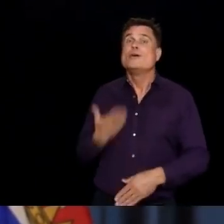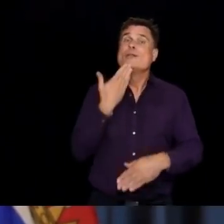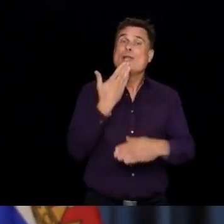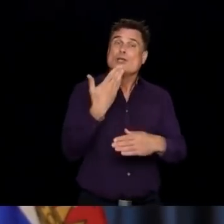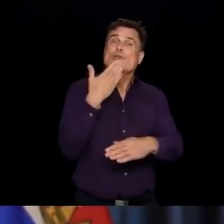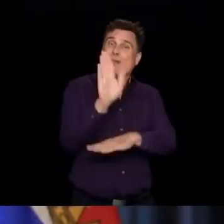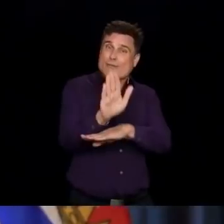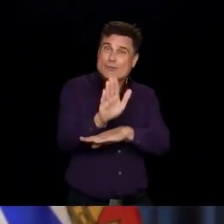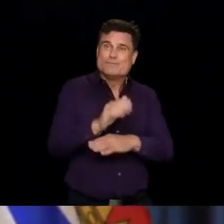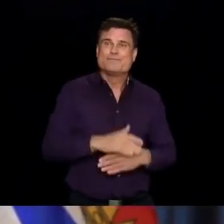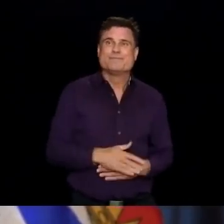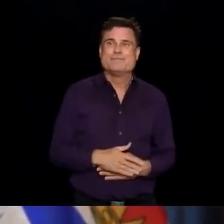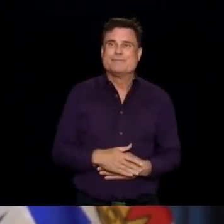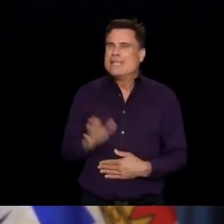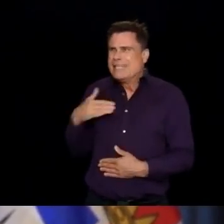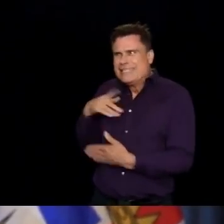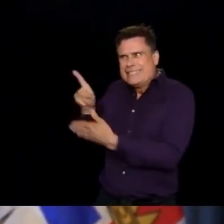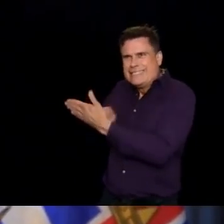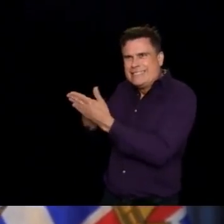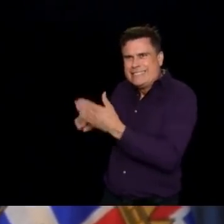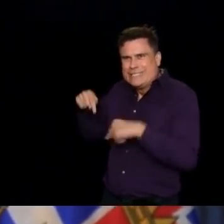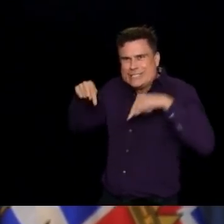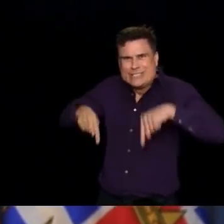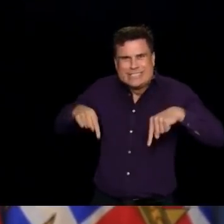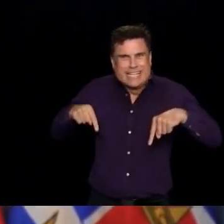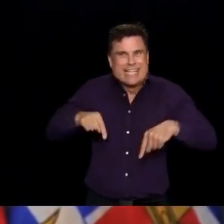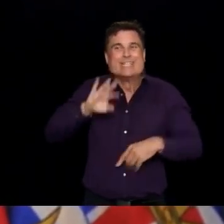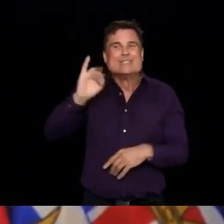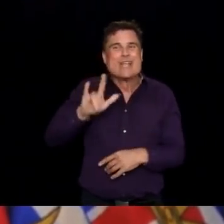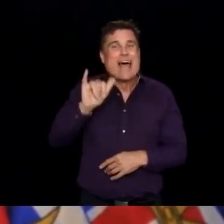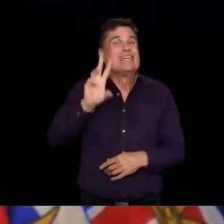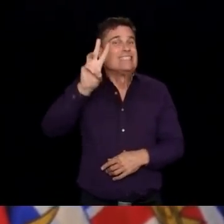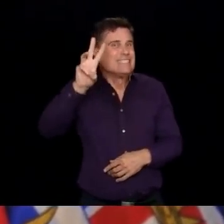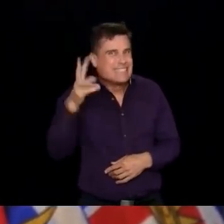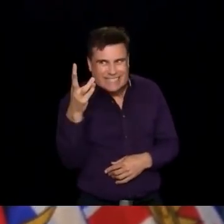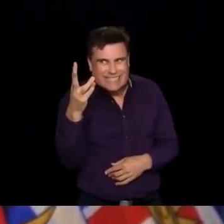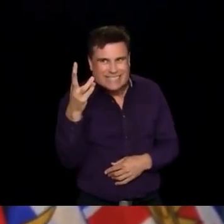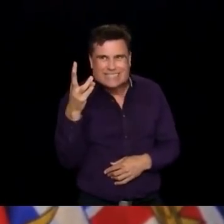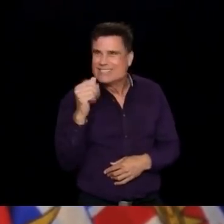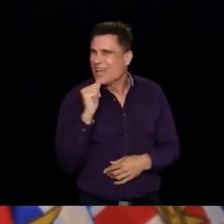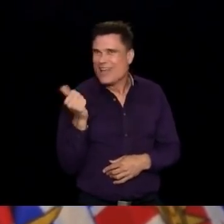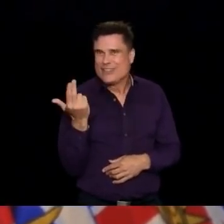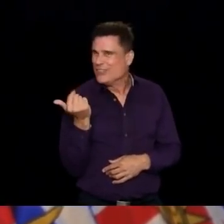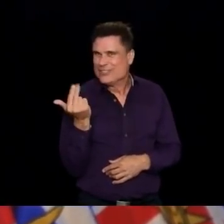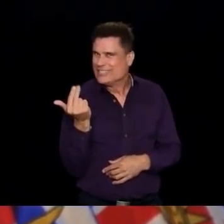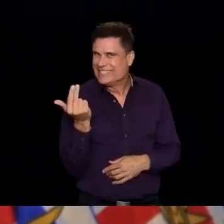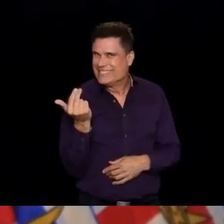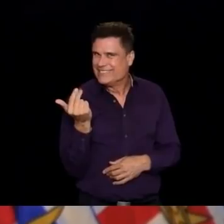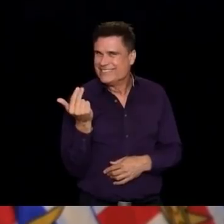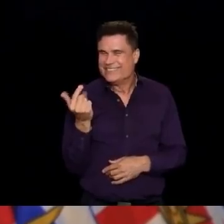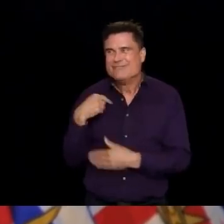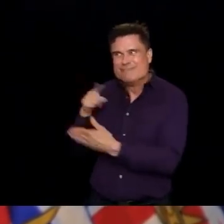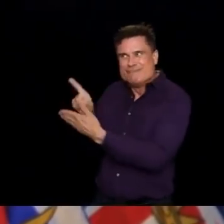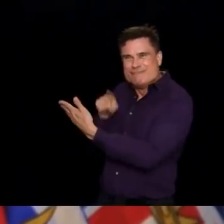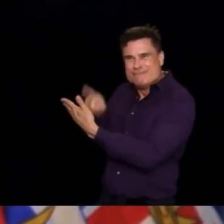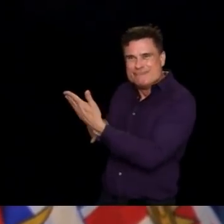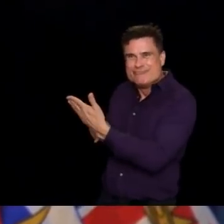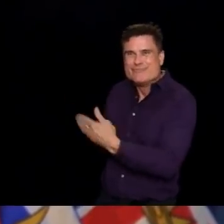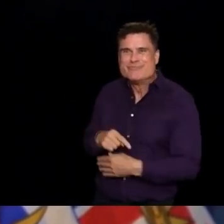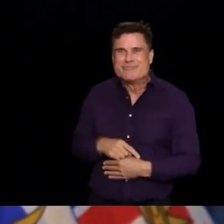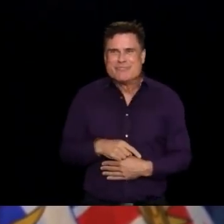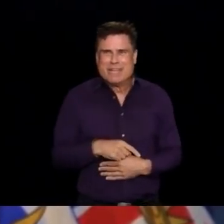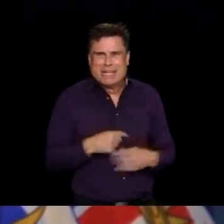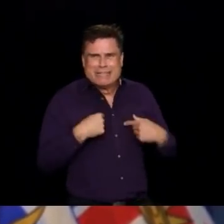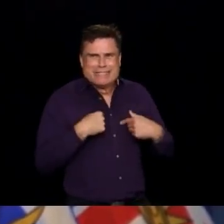Thank you, and good afternoon. I'm honoured you in that this is our COVID-19 update for July 6th. Not 13th